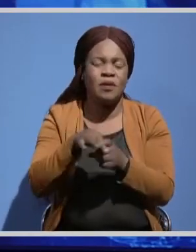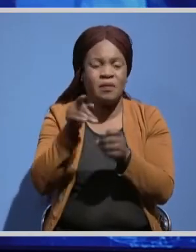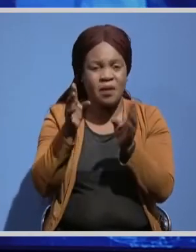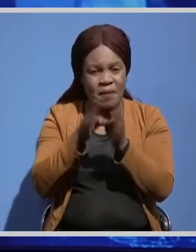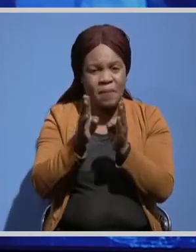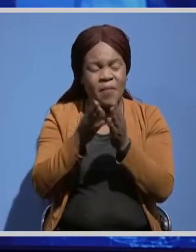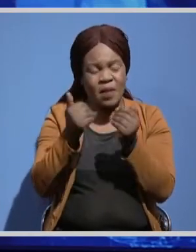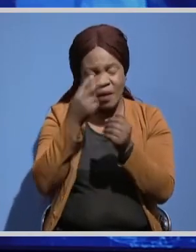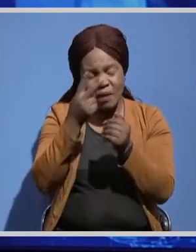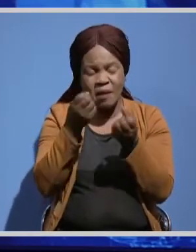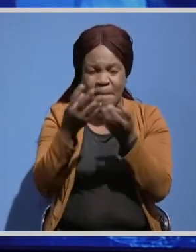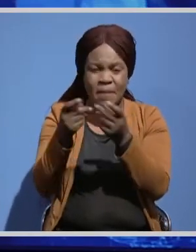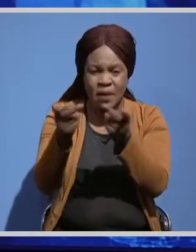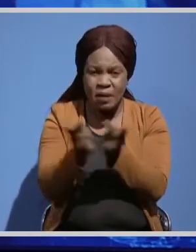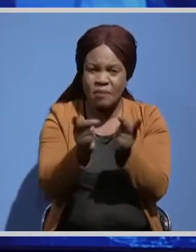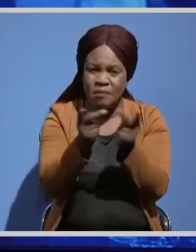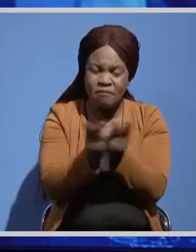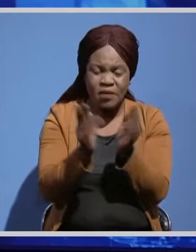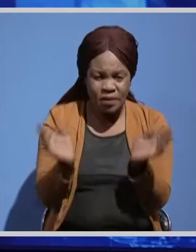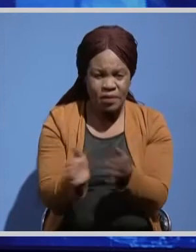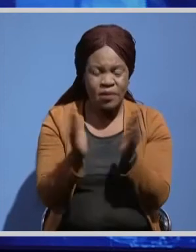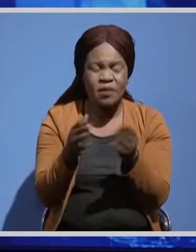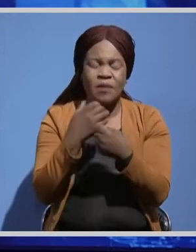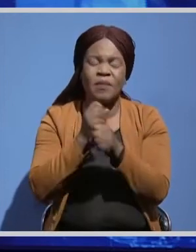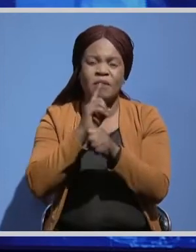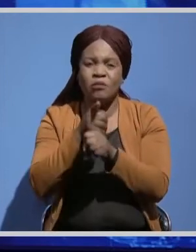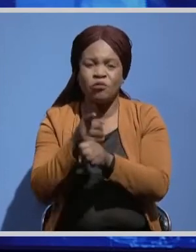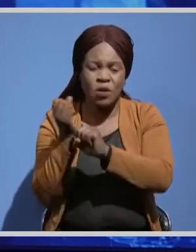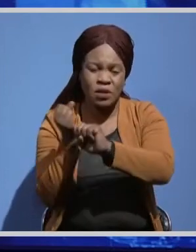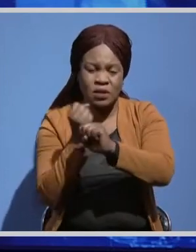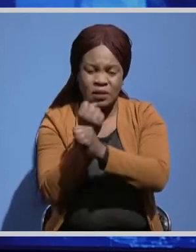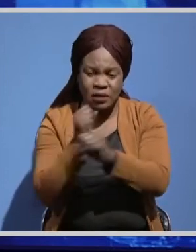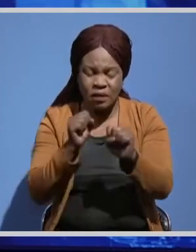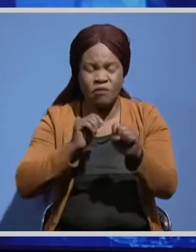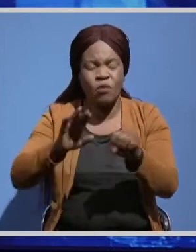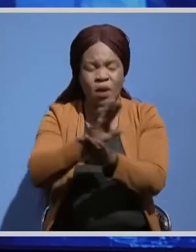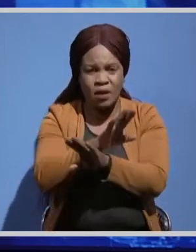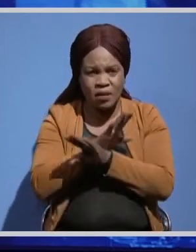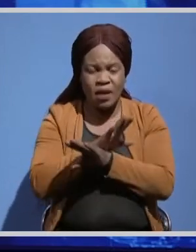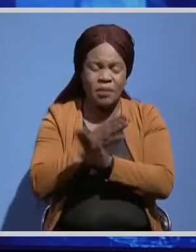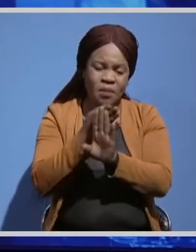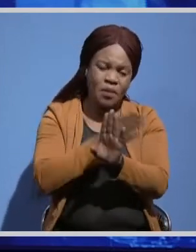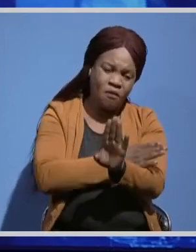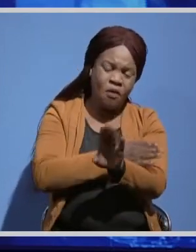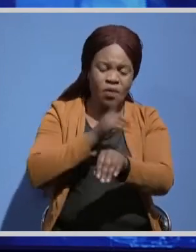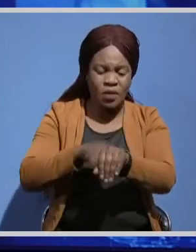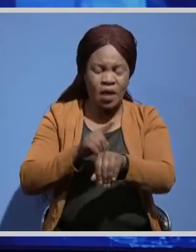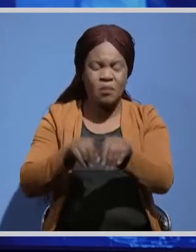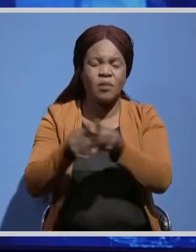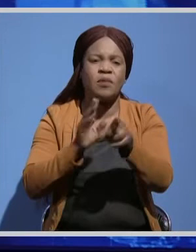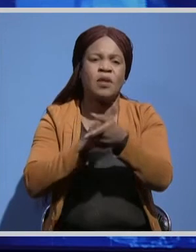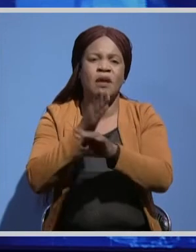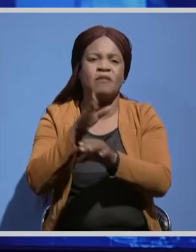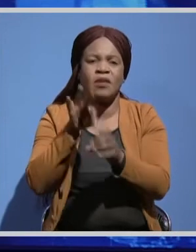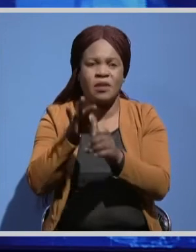explore a number of avenues and innovations to ensure safety of Zambians before, during and after elections. We know the country